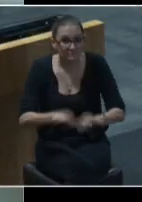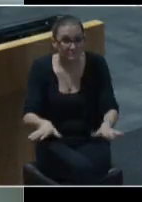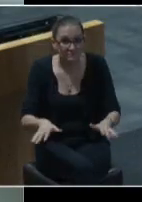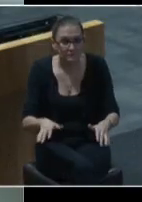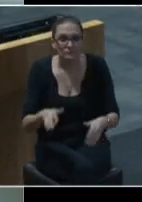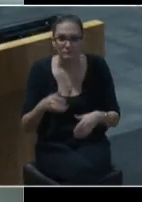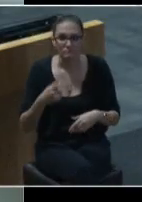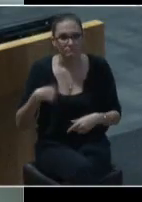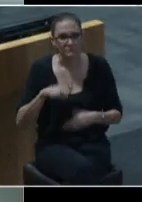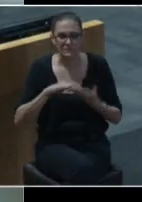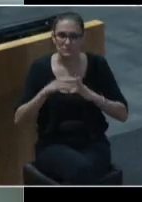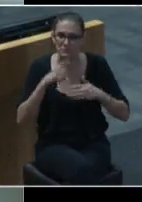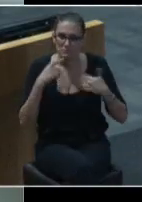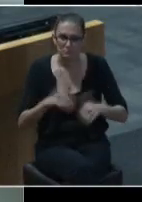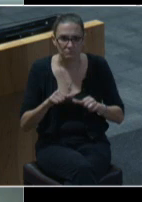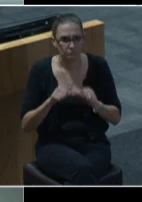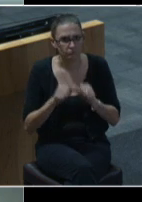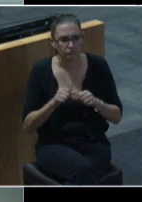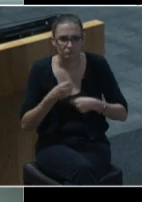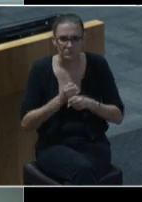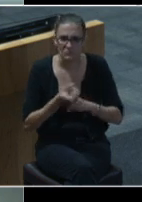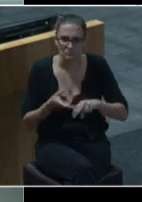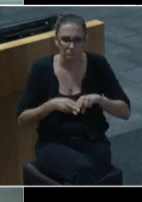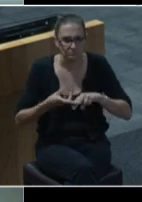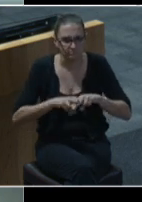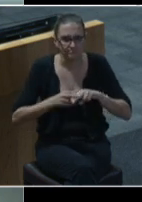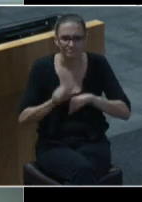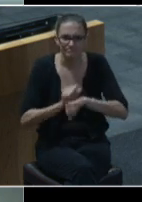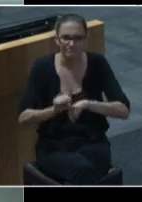making strides in ending homelessness